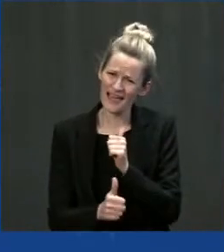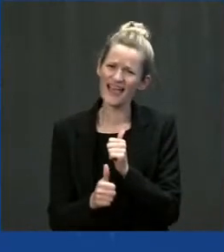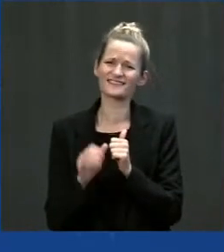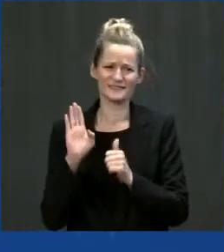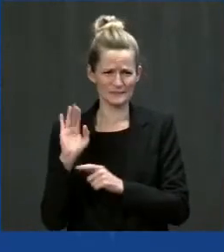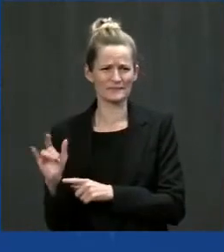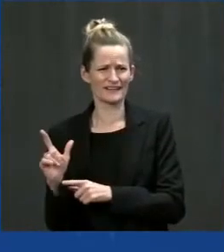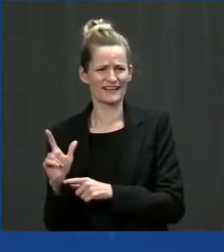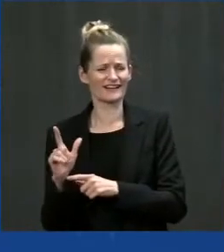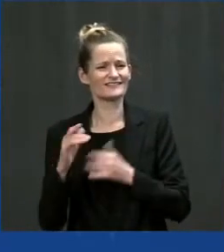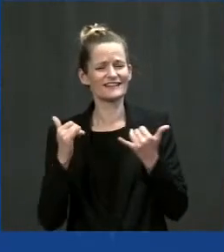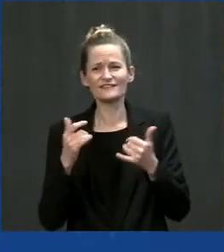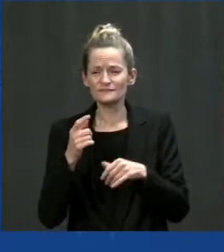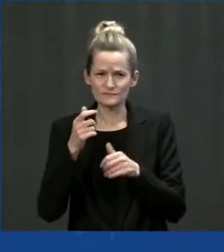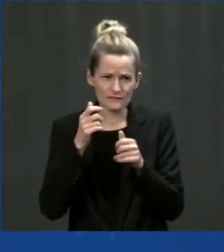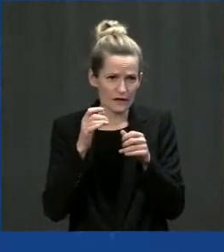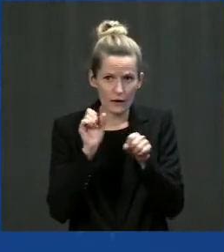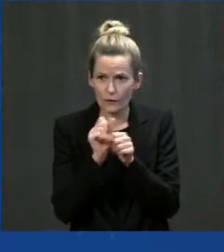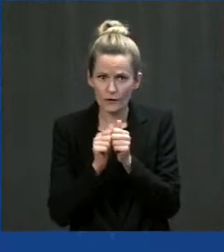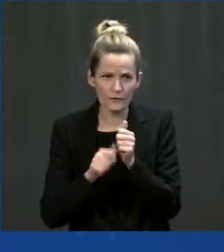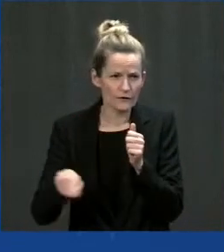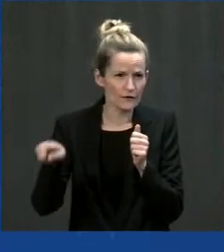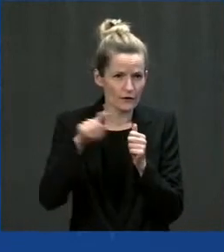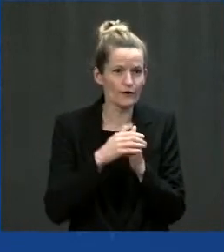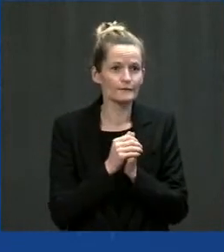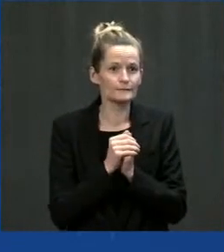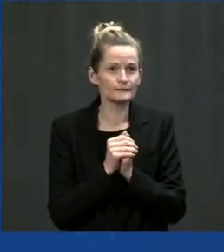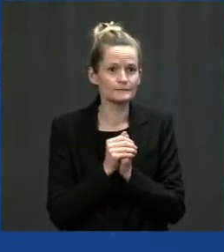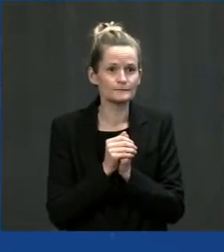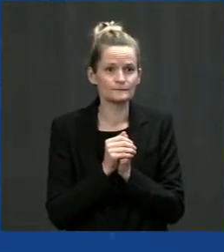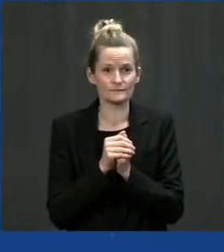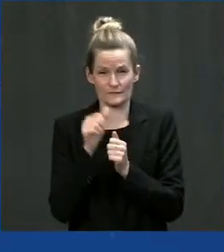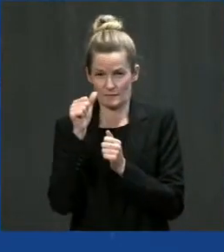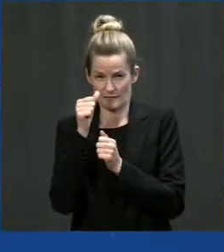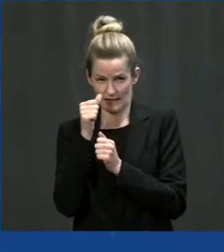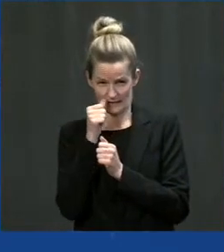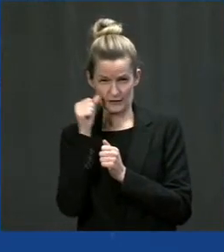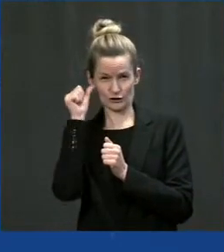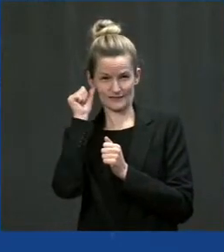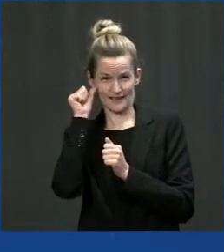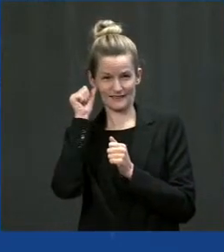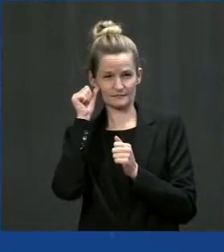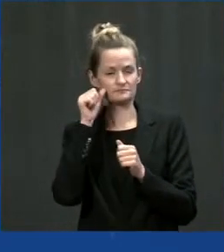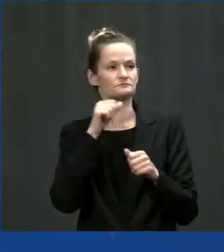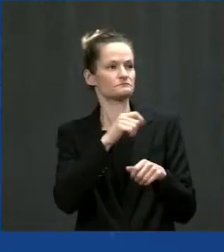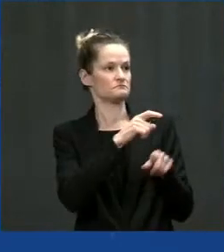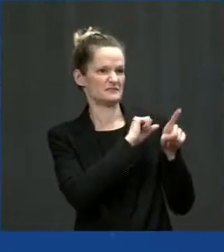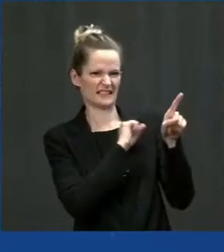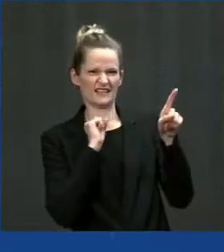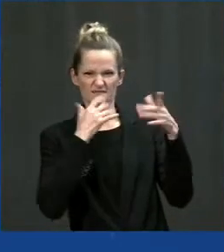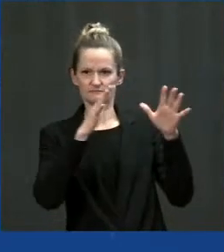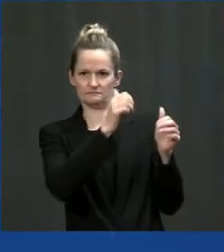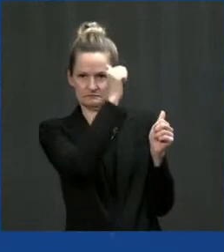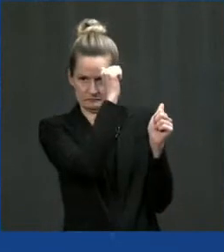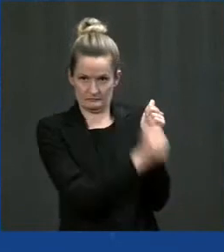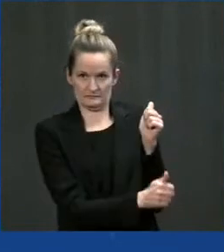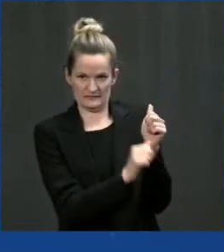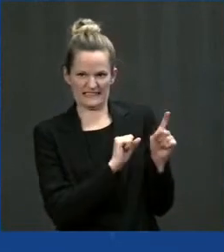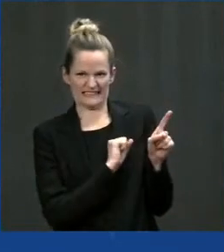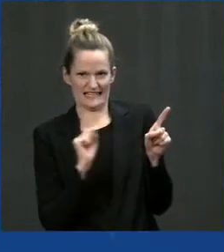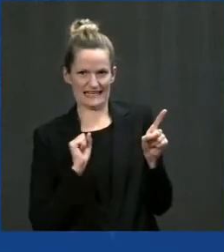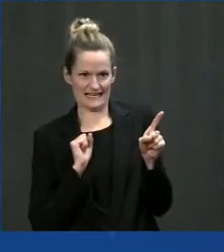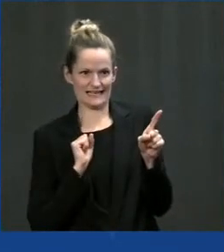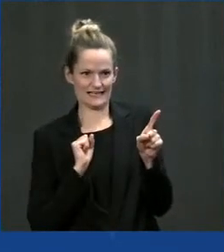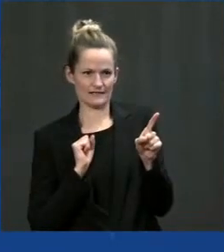the Senate passed the bipartisan infrastructure bill in no small part because of all of you and a significant milestone in the road toward making